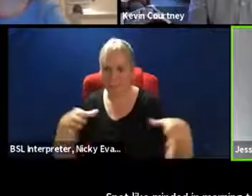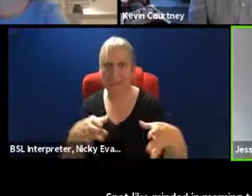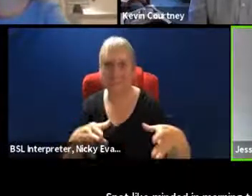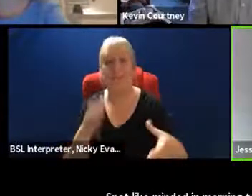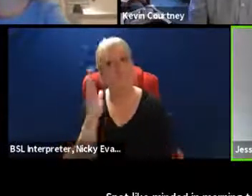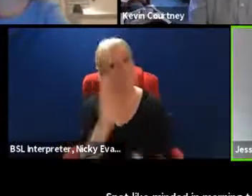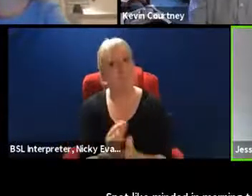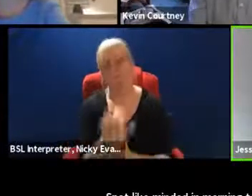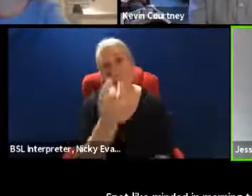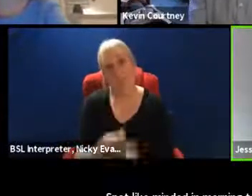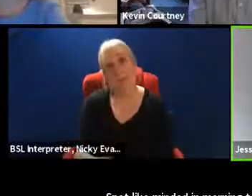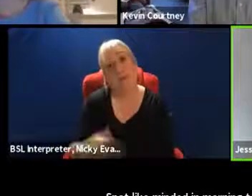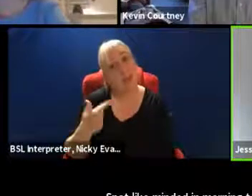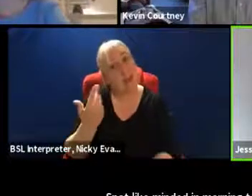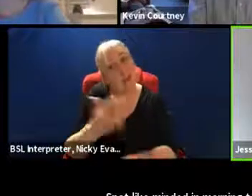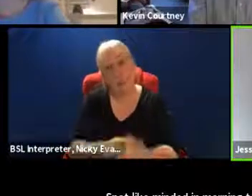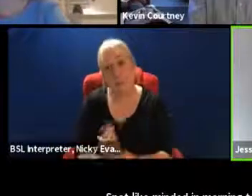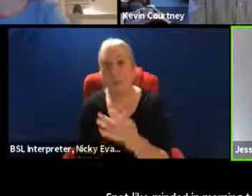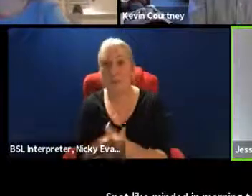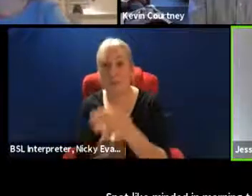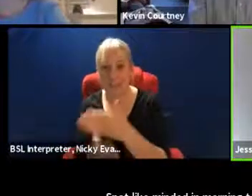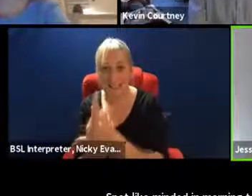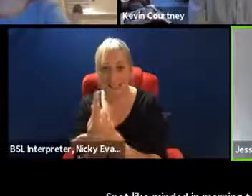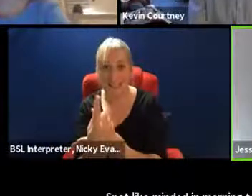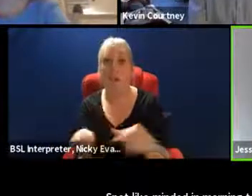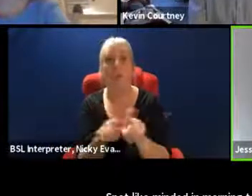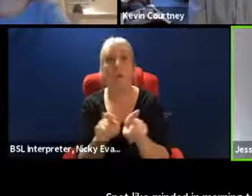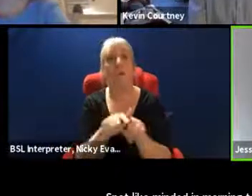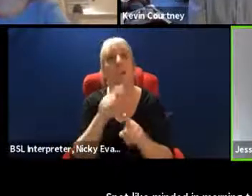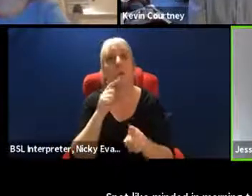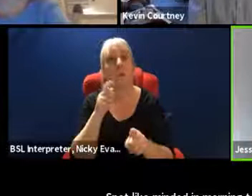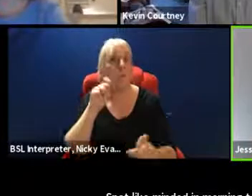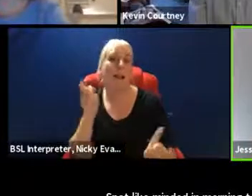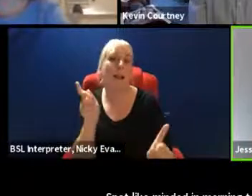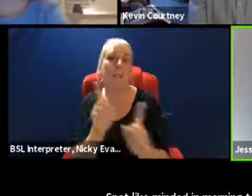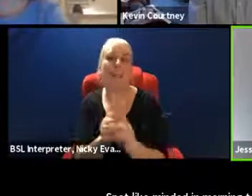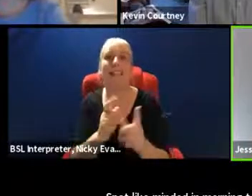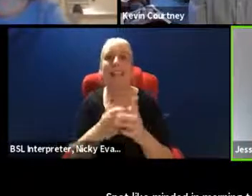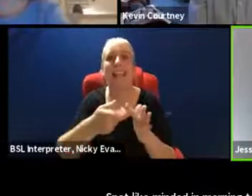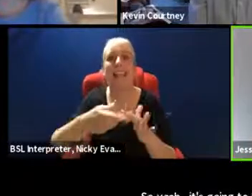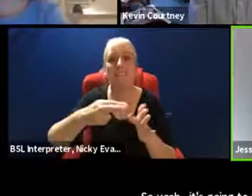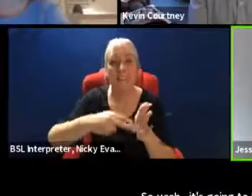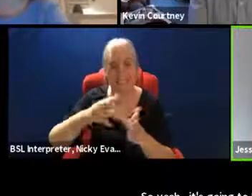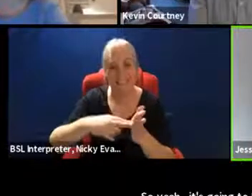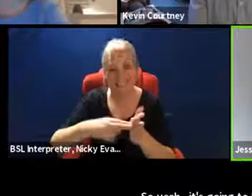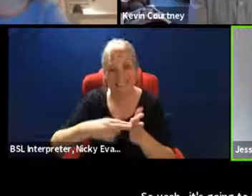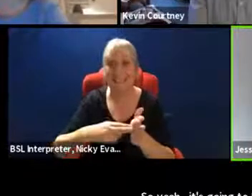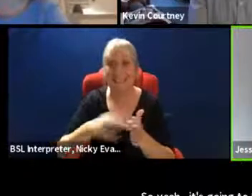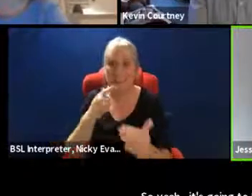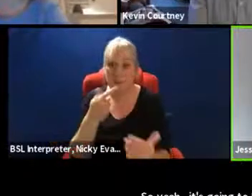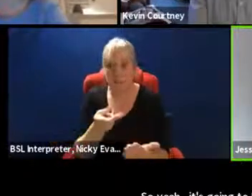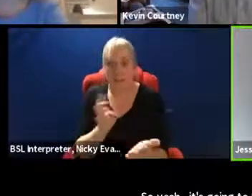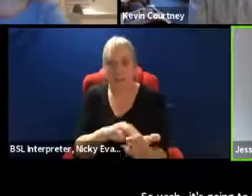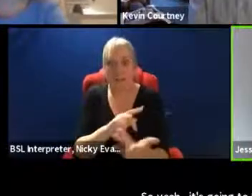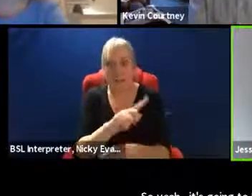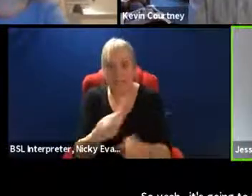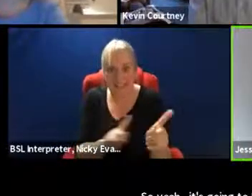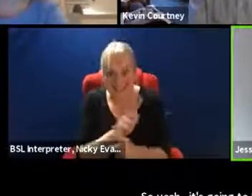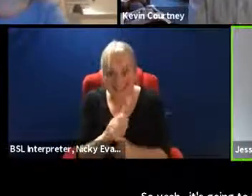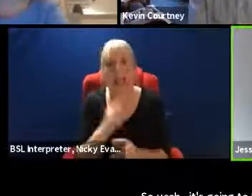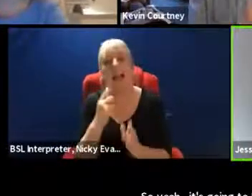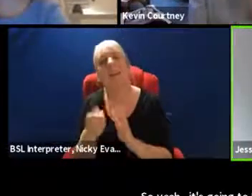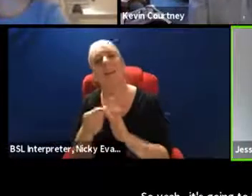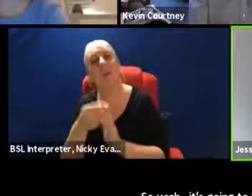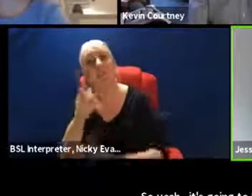lifetime opportunity. We've got a meeting with Kevin booked in, and lots of other people. So that in and of